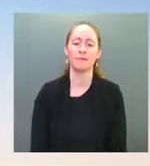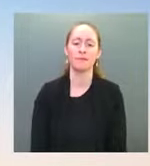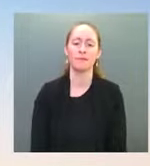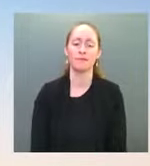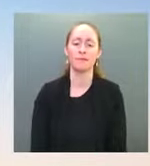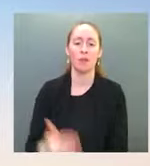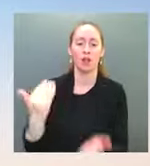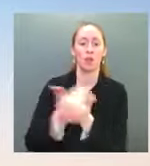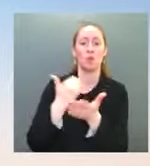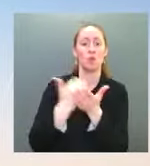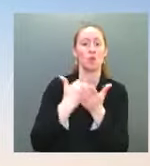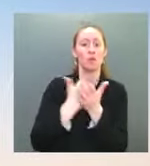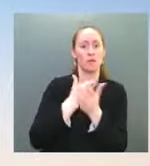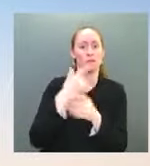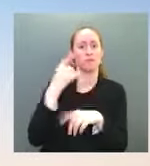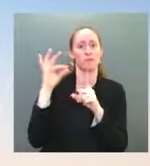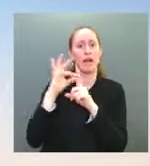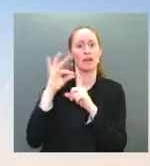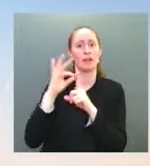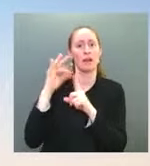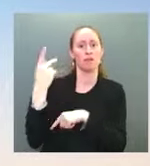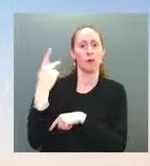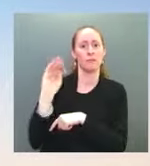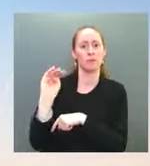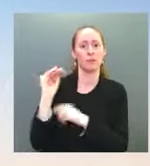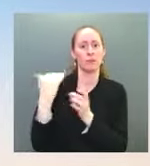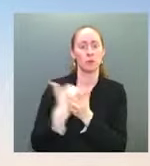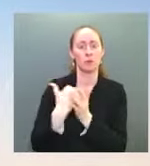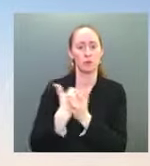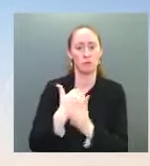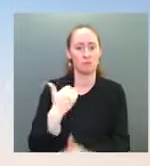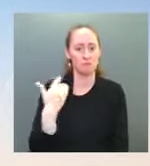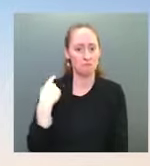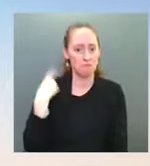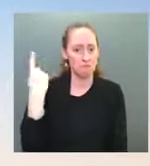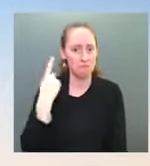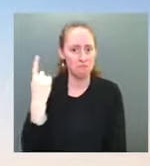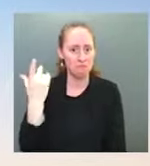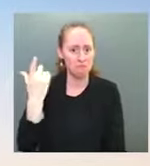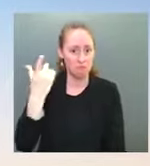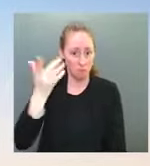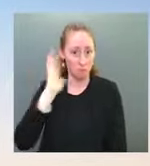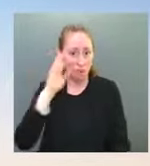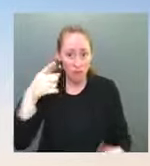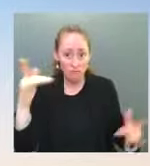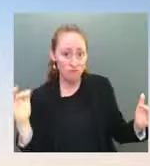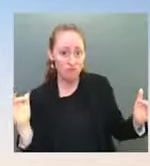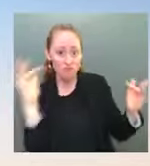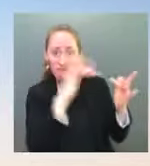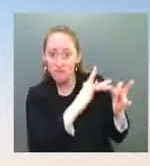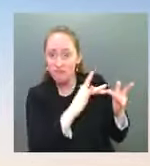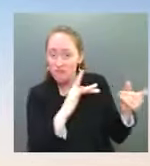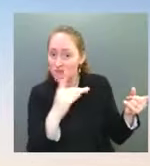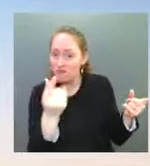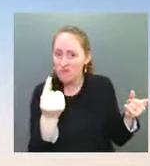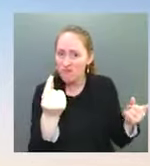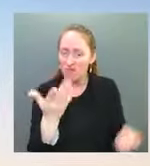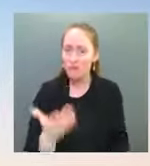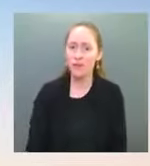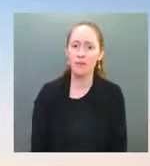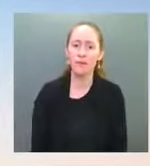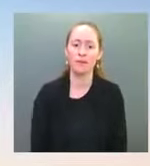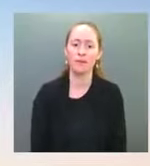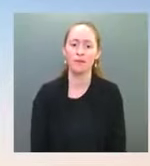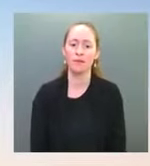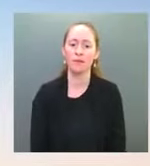administration have to contact him, and what's moving forward on that? You mean whether there will be a call from the President?